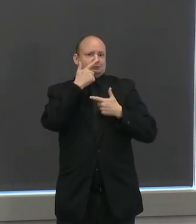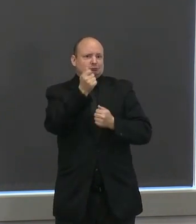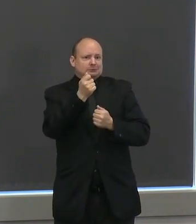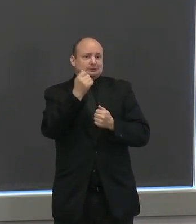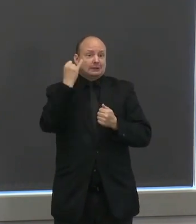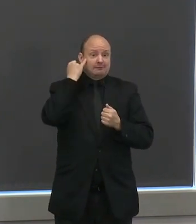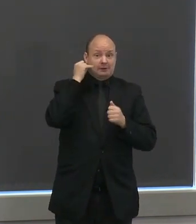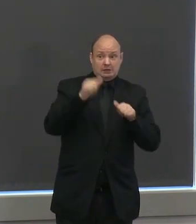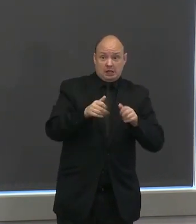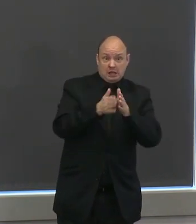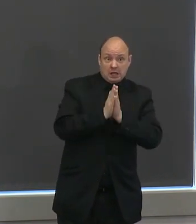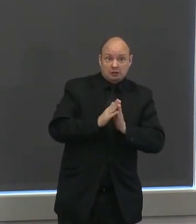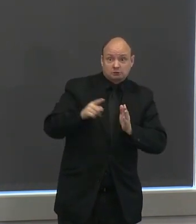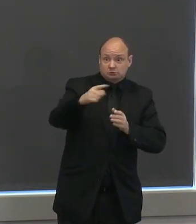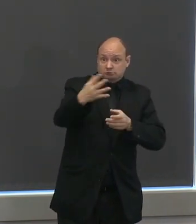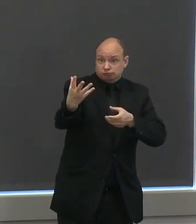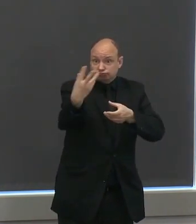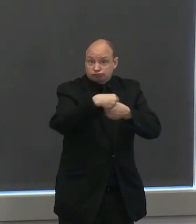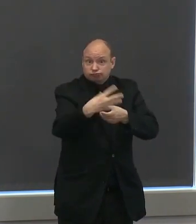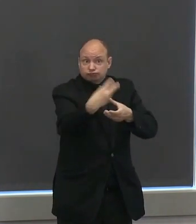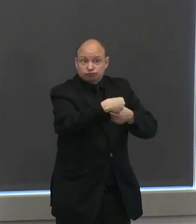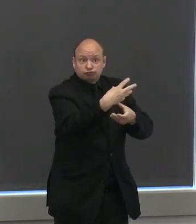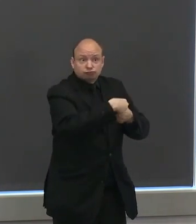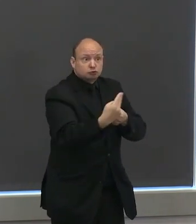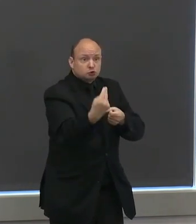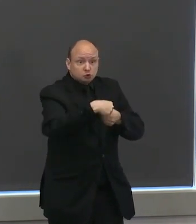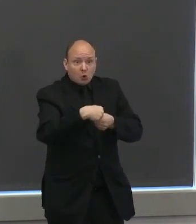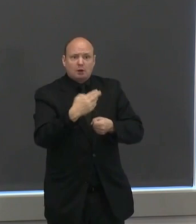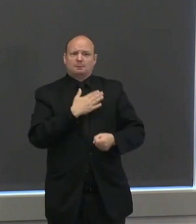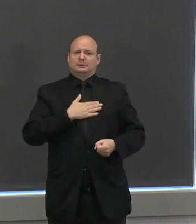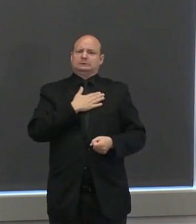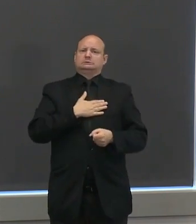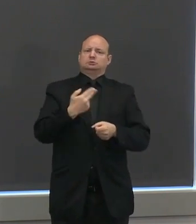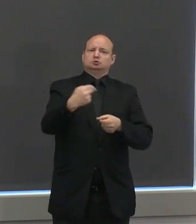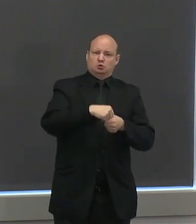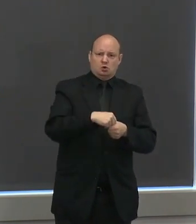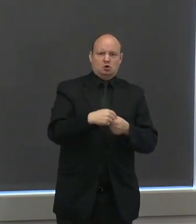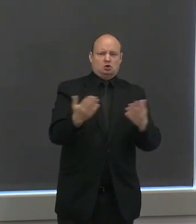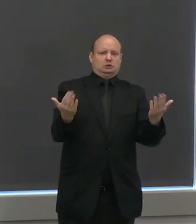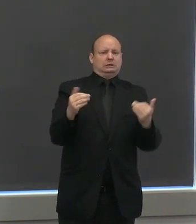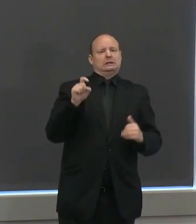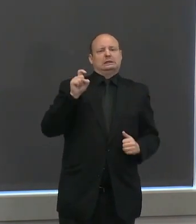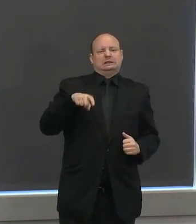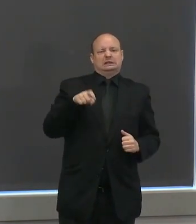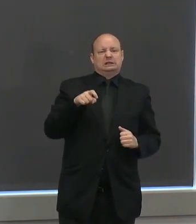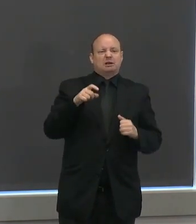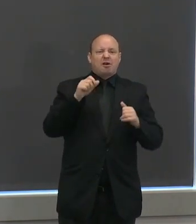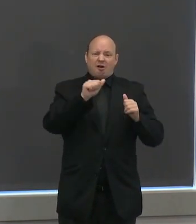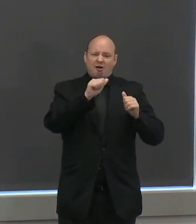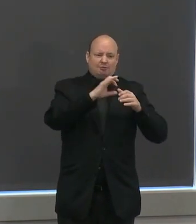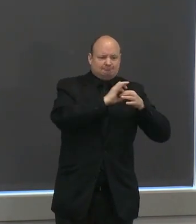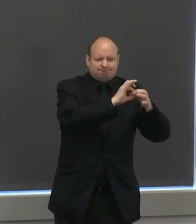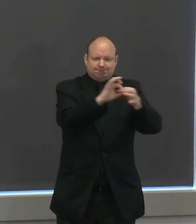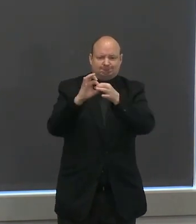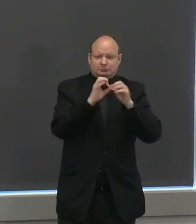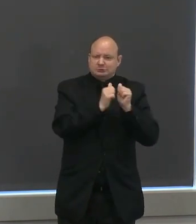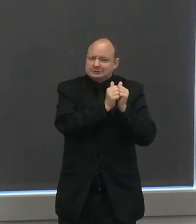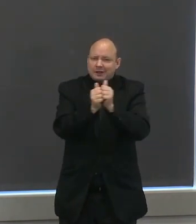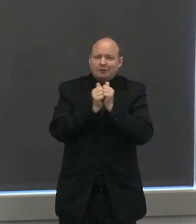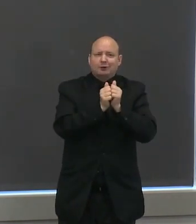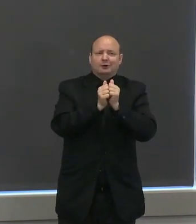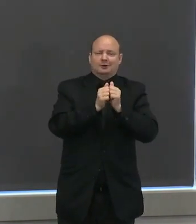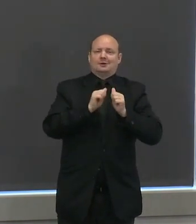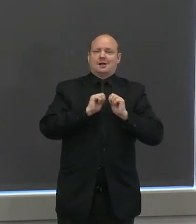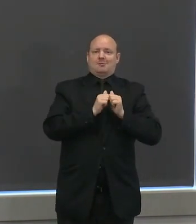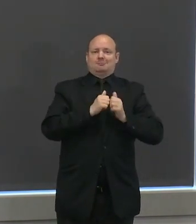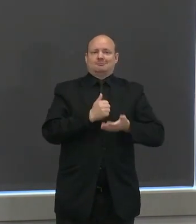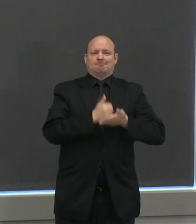to participate i ask you to heed the call we are all in this together and together we can be the key